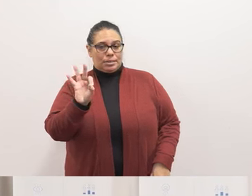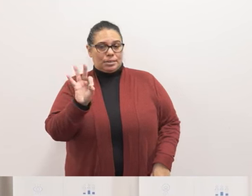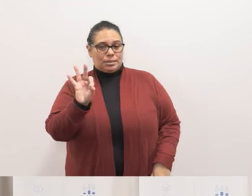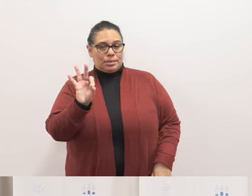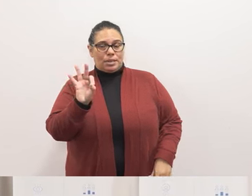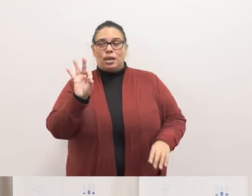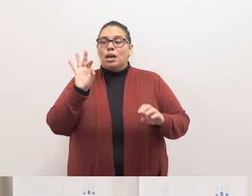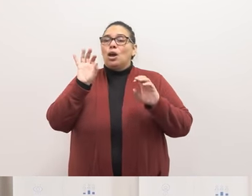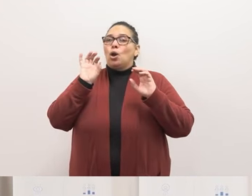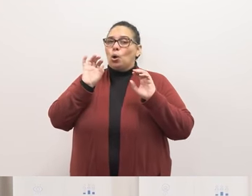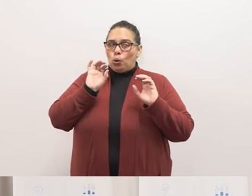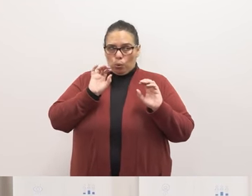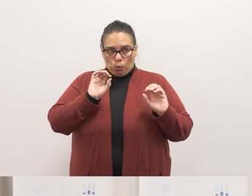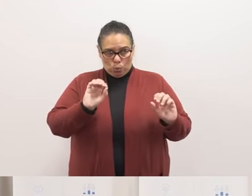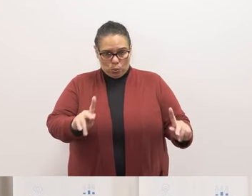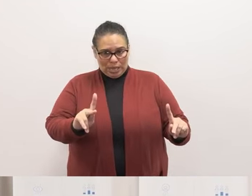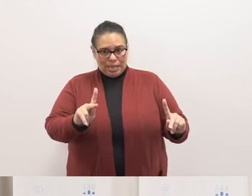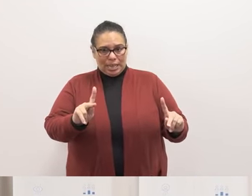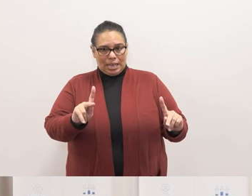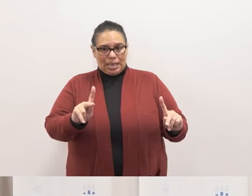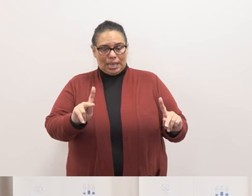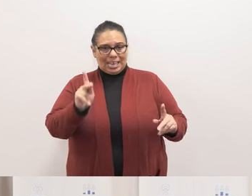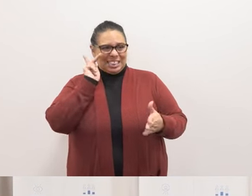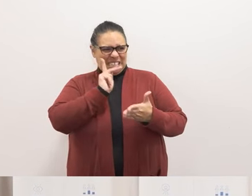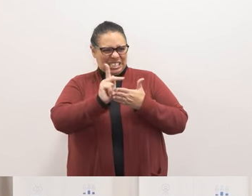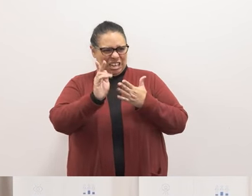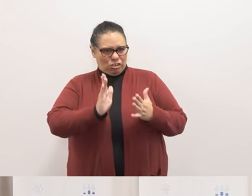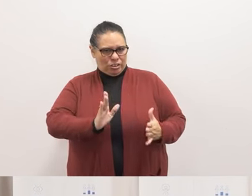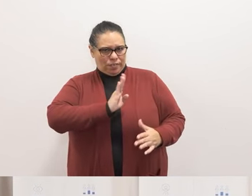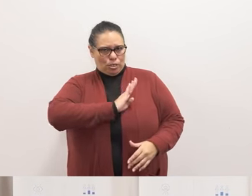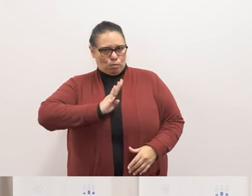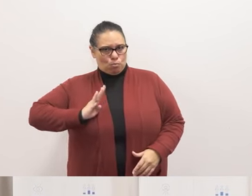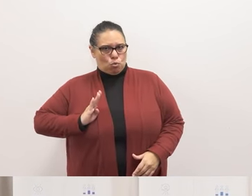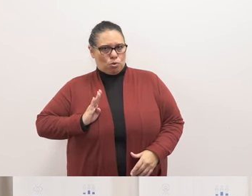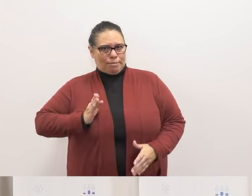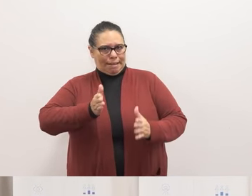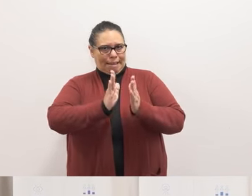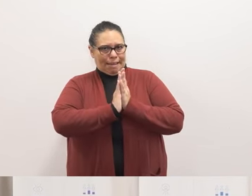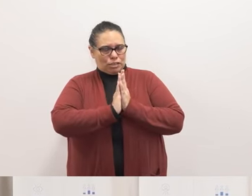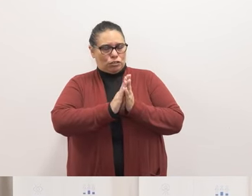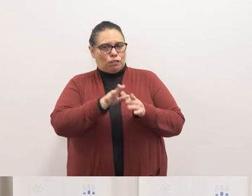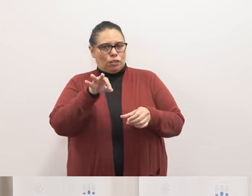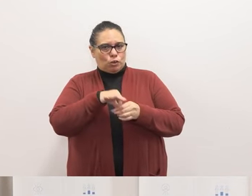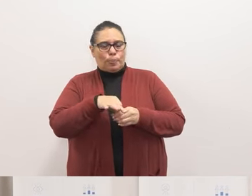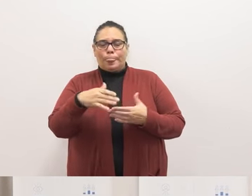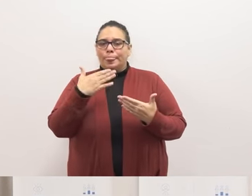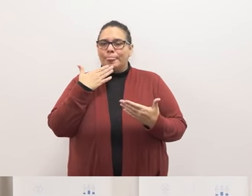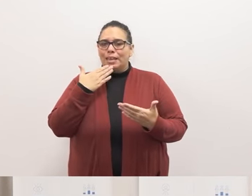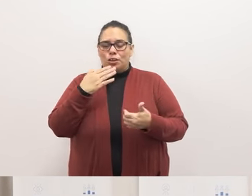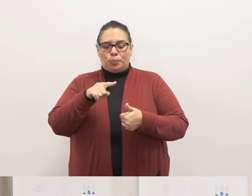okay um I'll have our secretary take the vote thank you member benitez aye